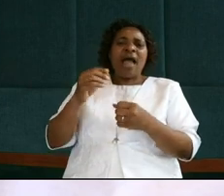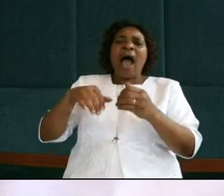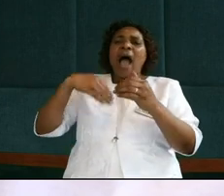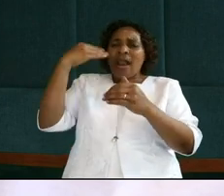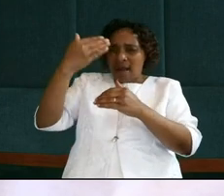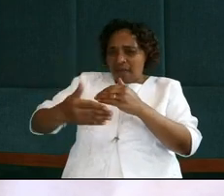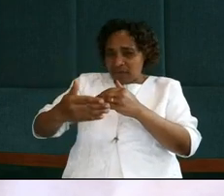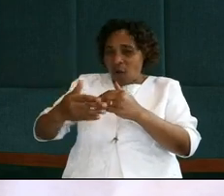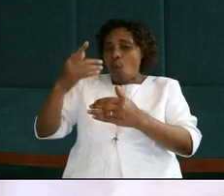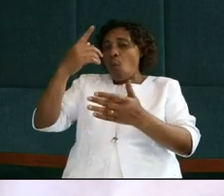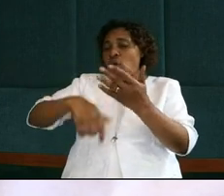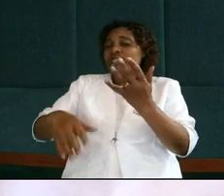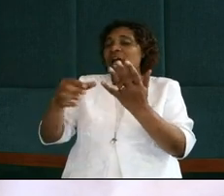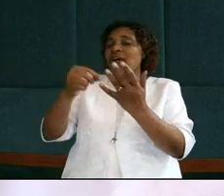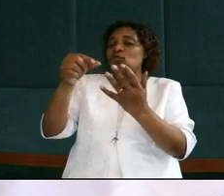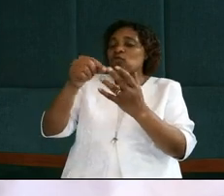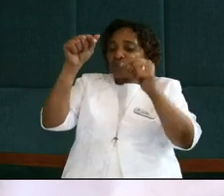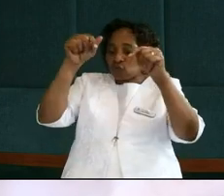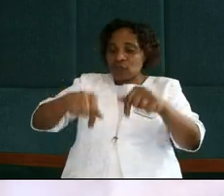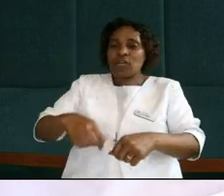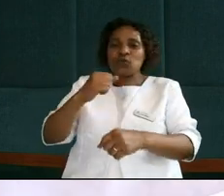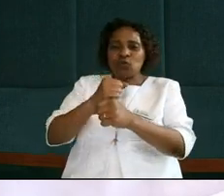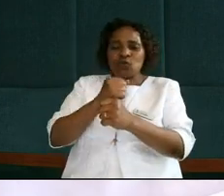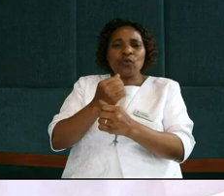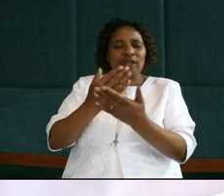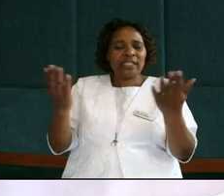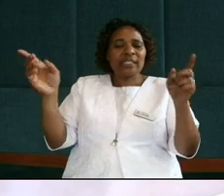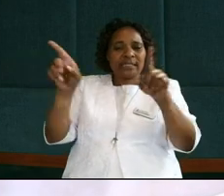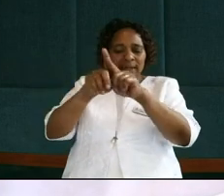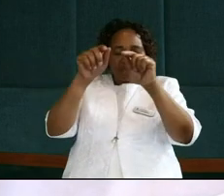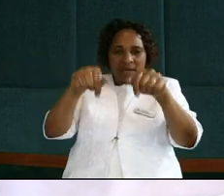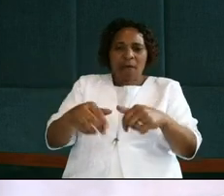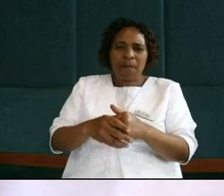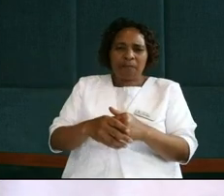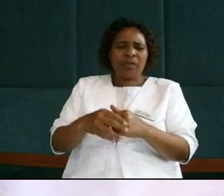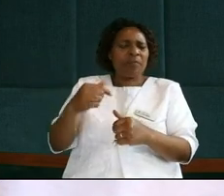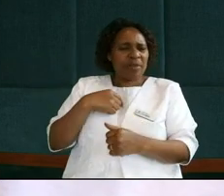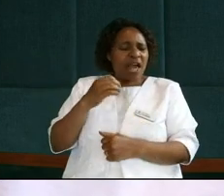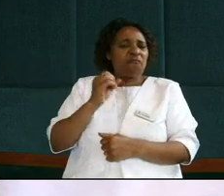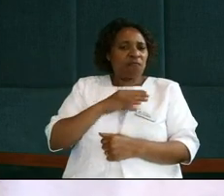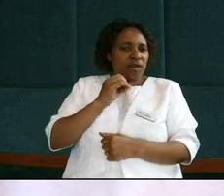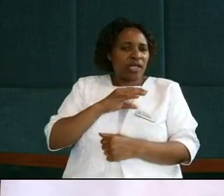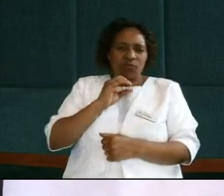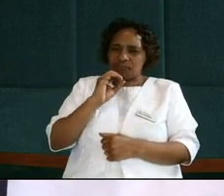have you chosen today to do things in this manner? Are you not afraid? Are you